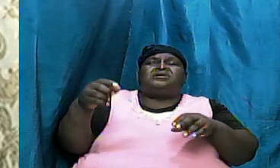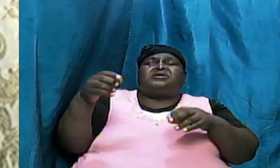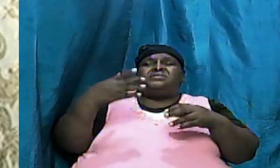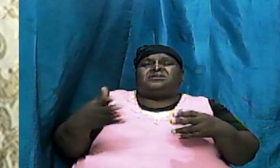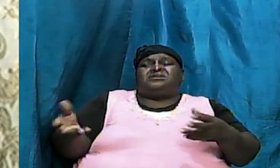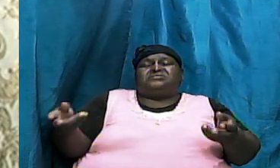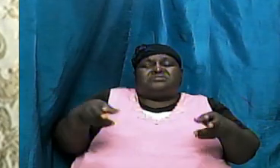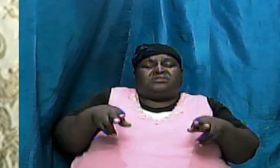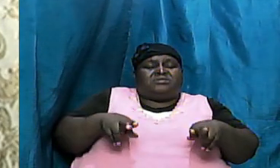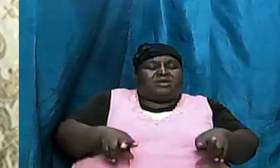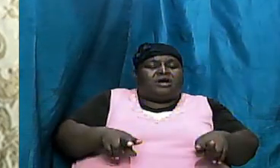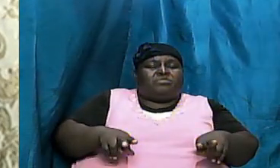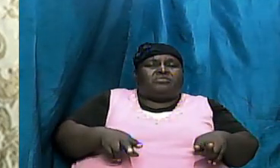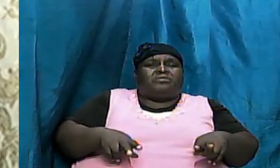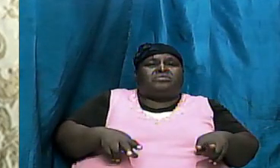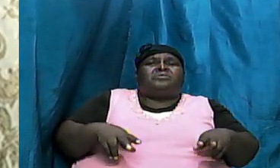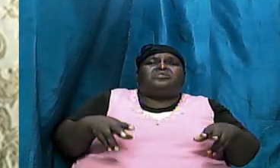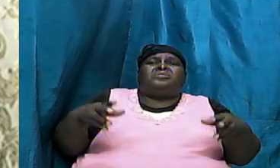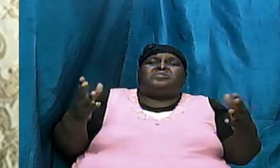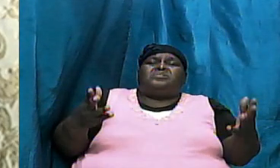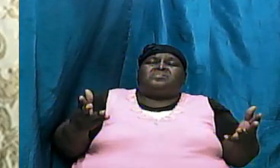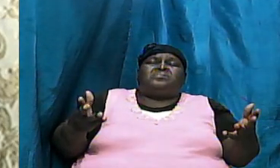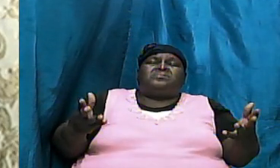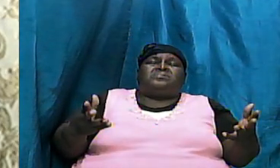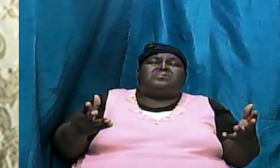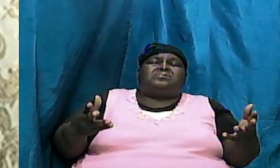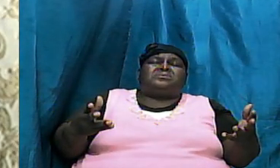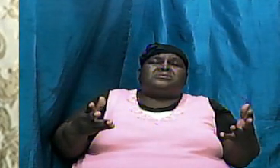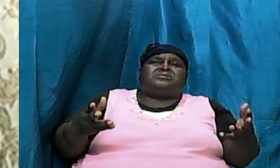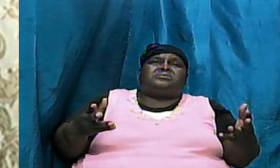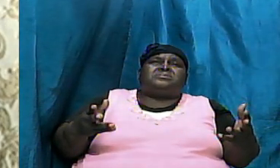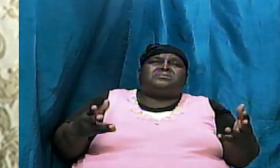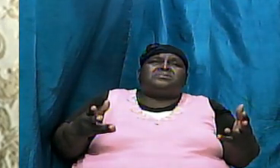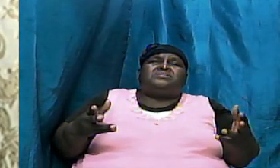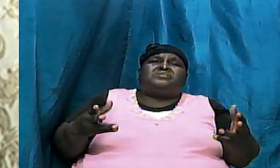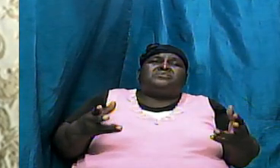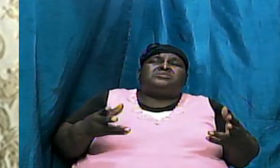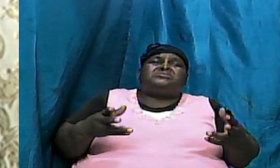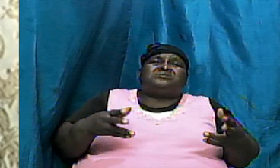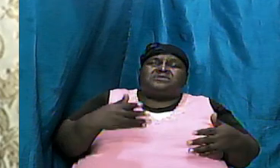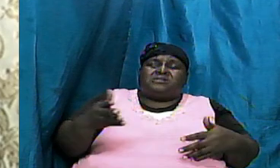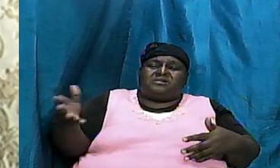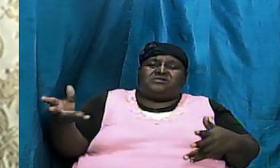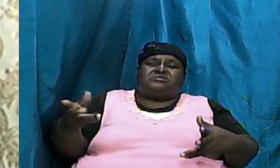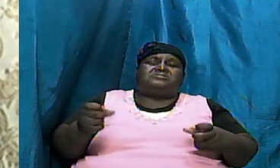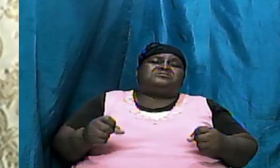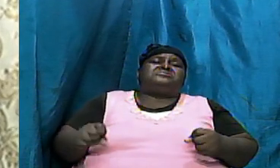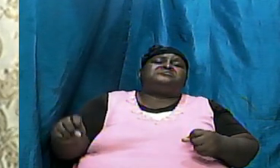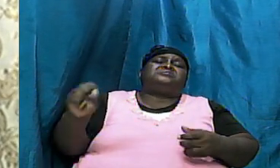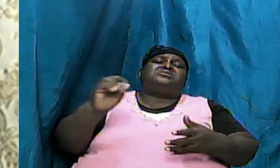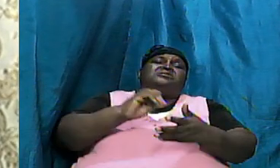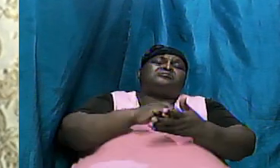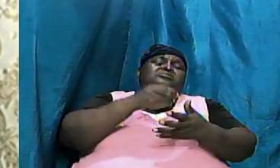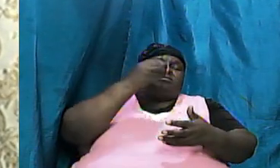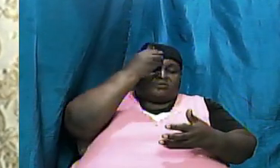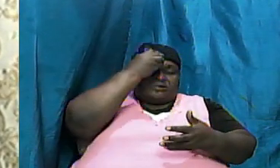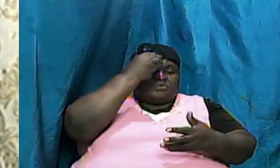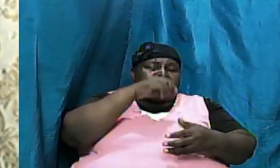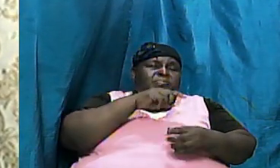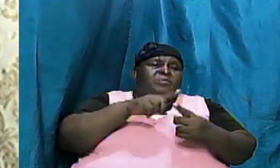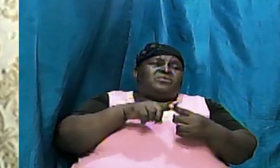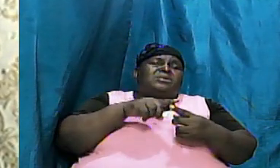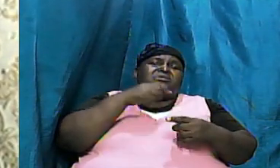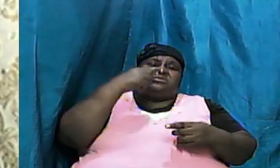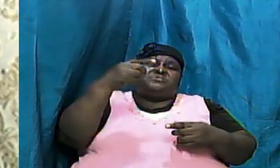what were the remedial steps that were taken when we taken when we speak about salvation when we